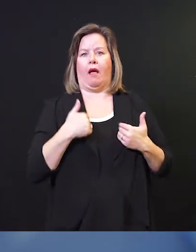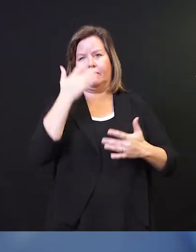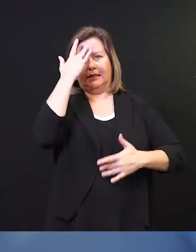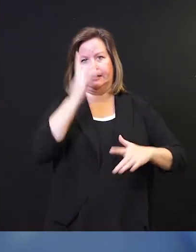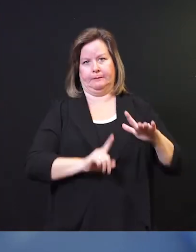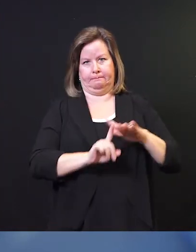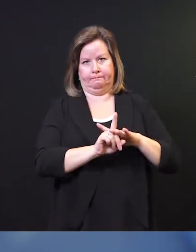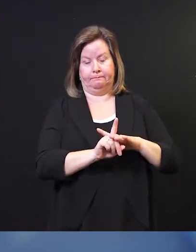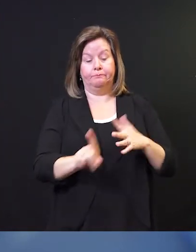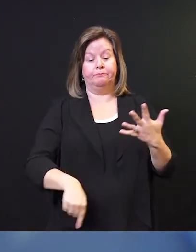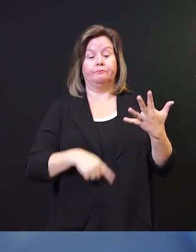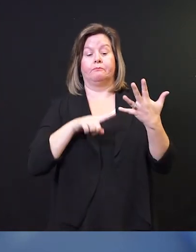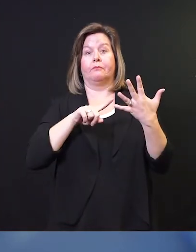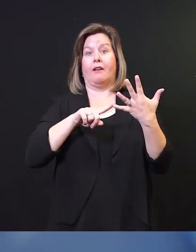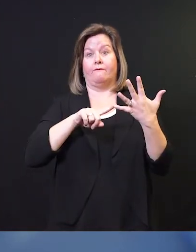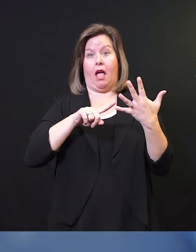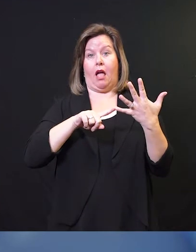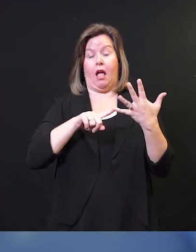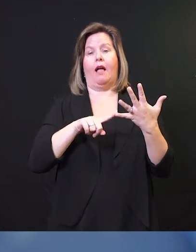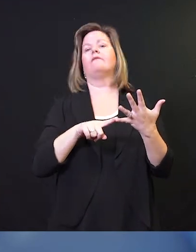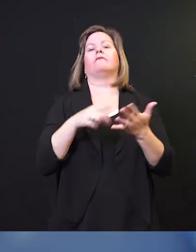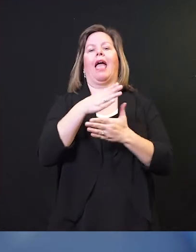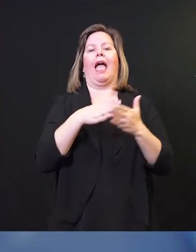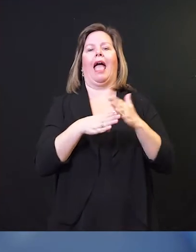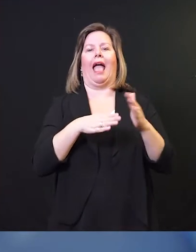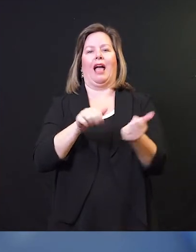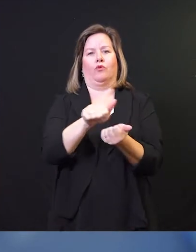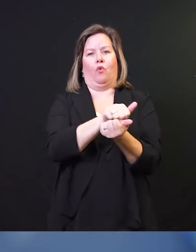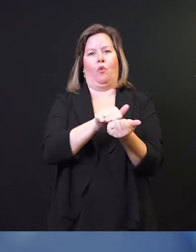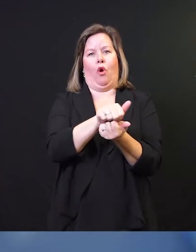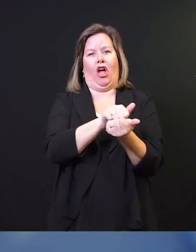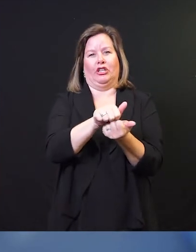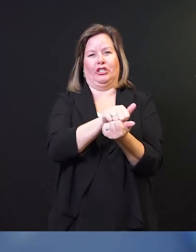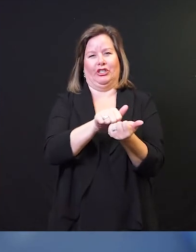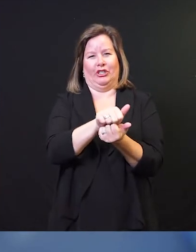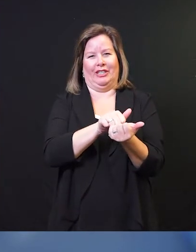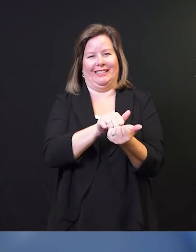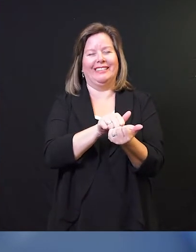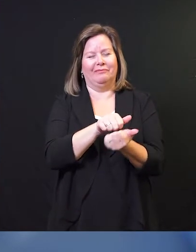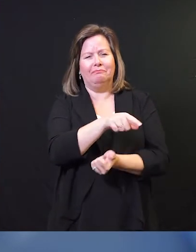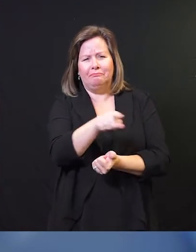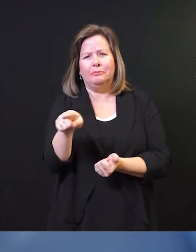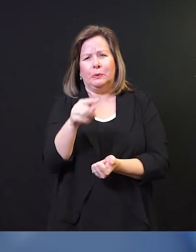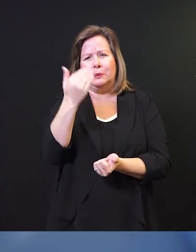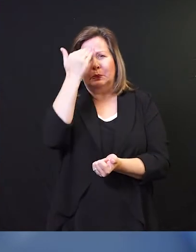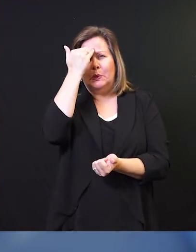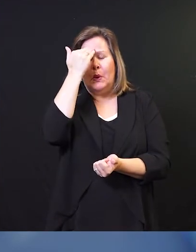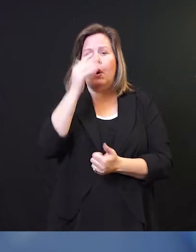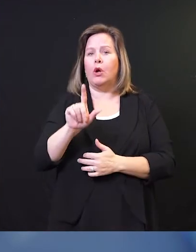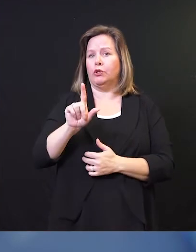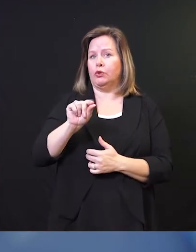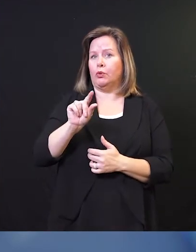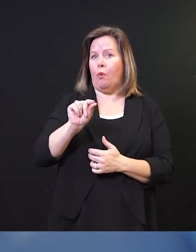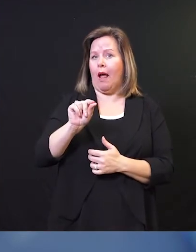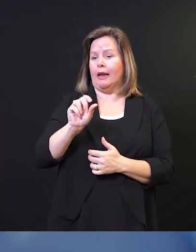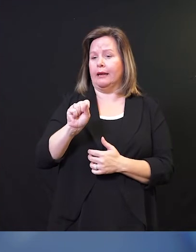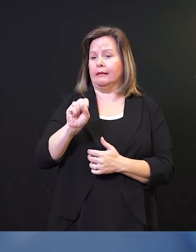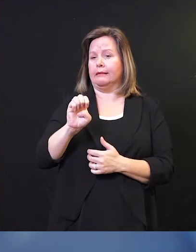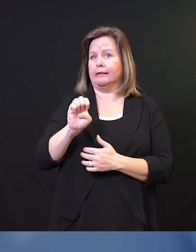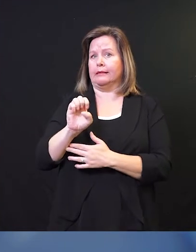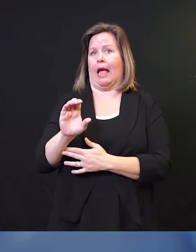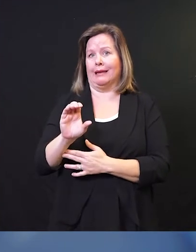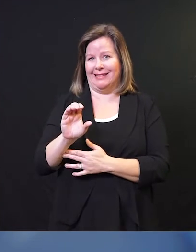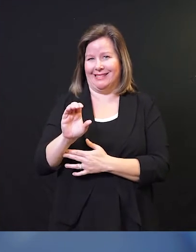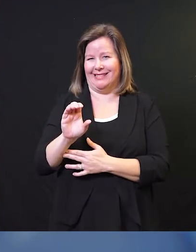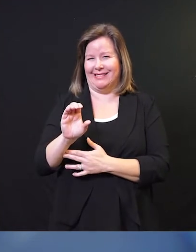Number five, hand washing. We've all learned a lot about hand washing in the past couple of months, 20 seconds, doing it